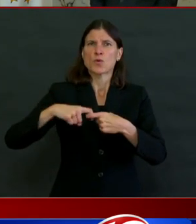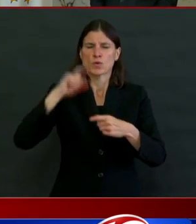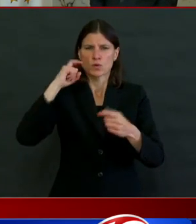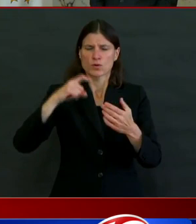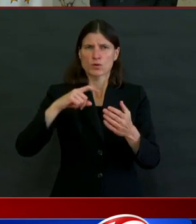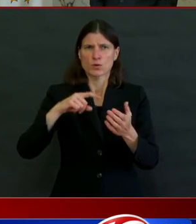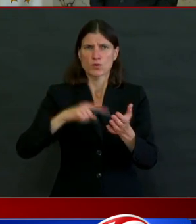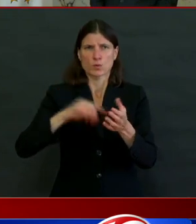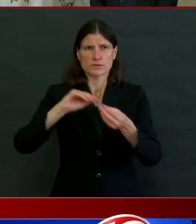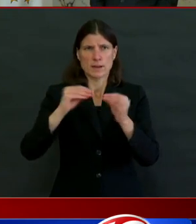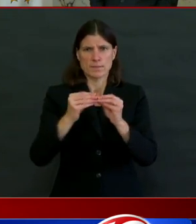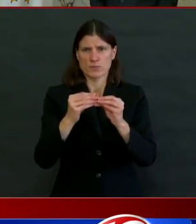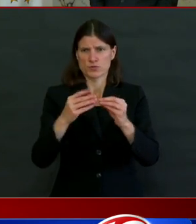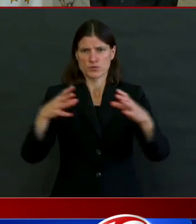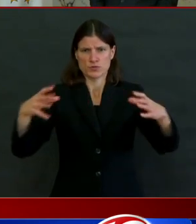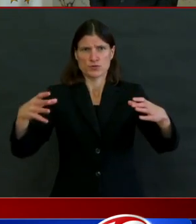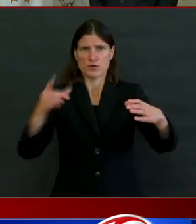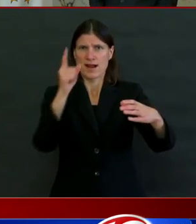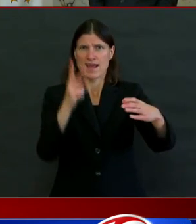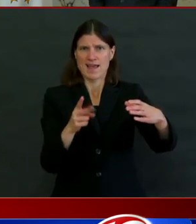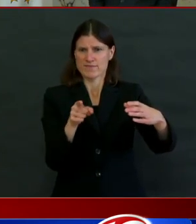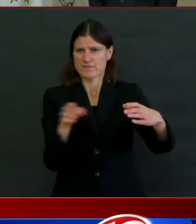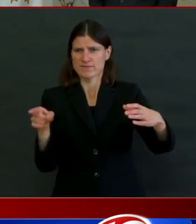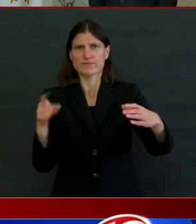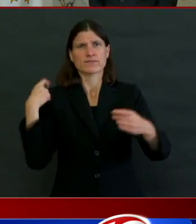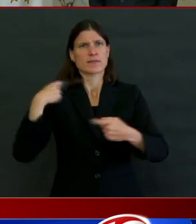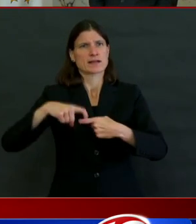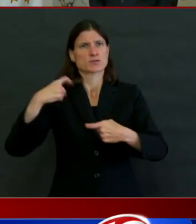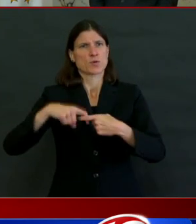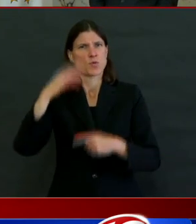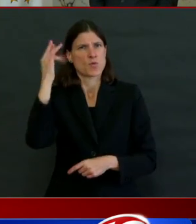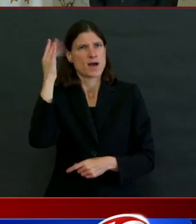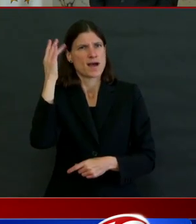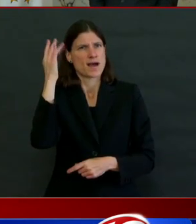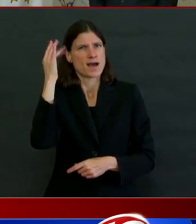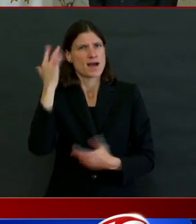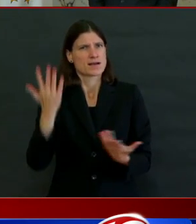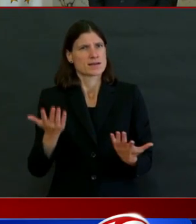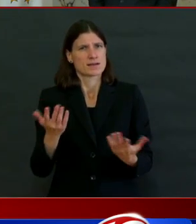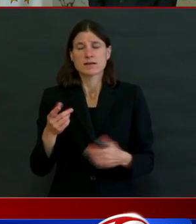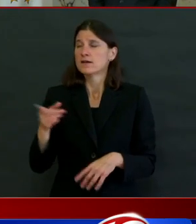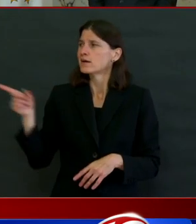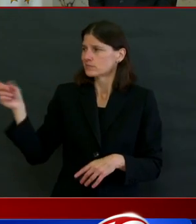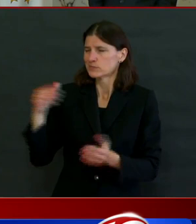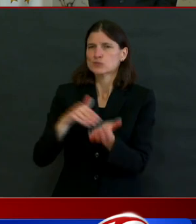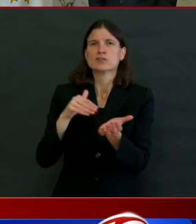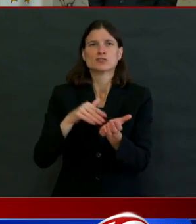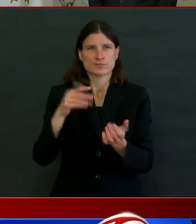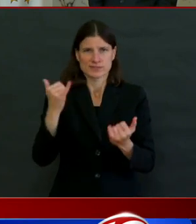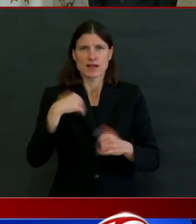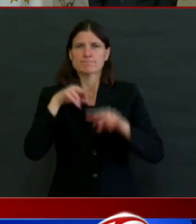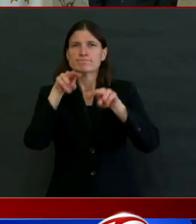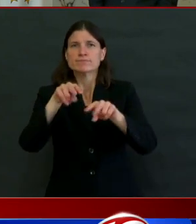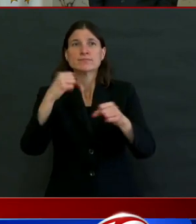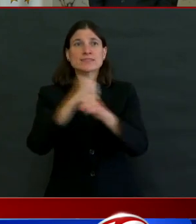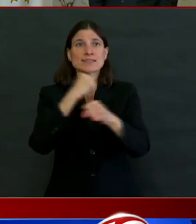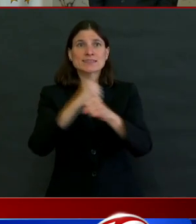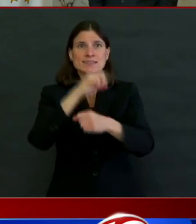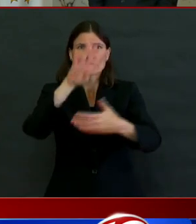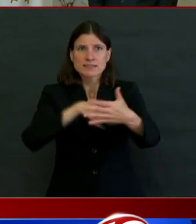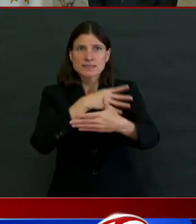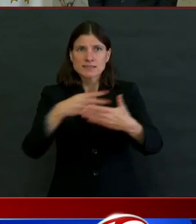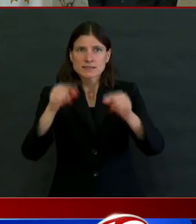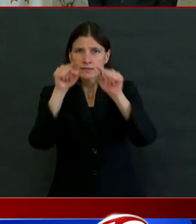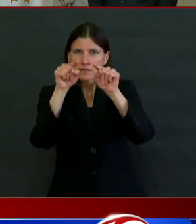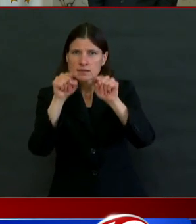appreciate the advocates who have reached out to continue to get more because that's what we need to do. We need to continue to